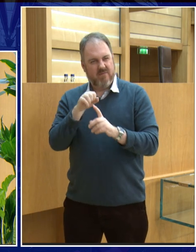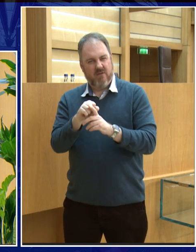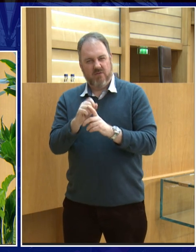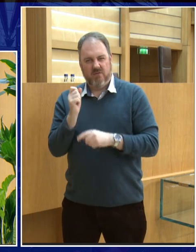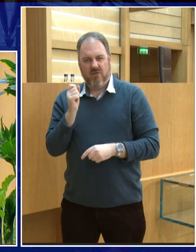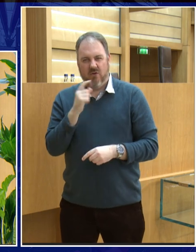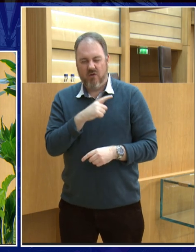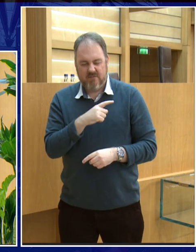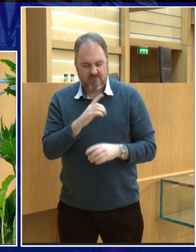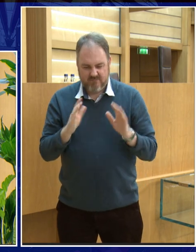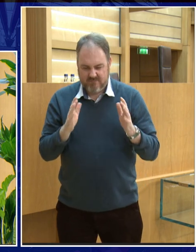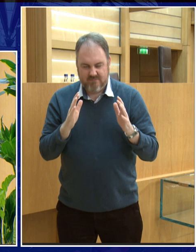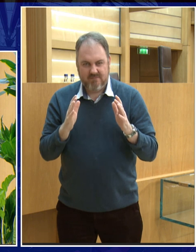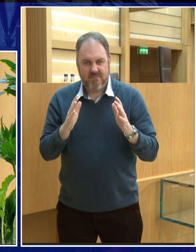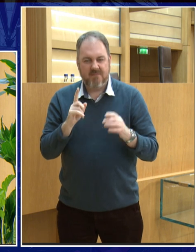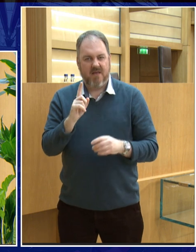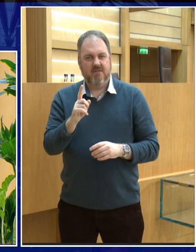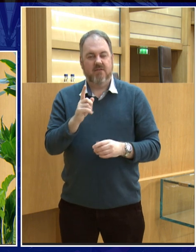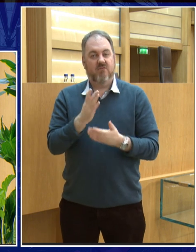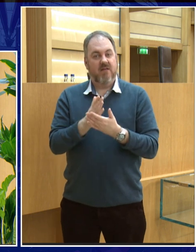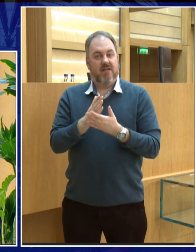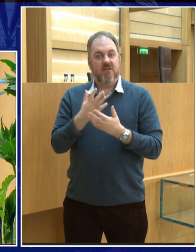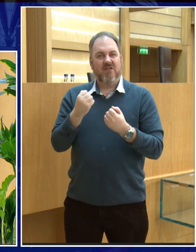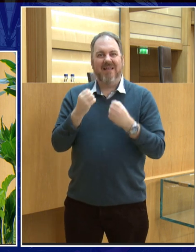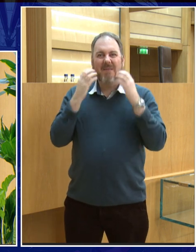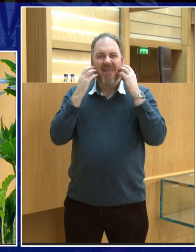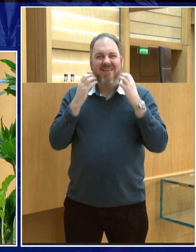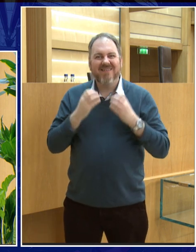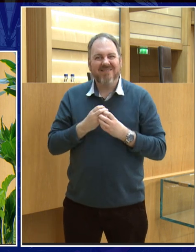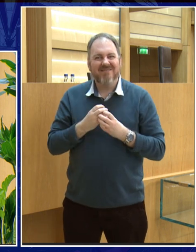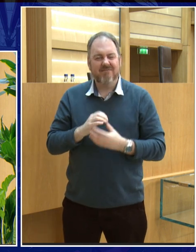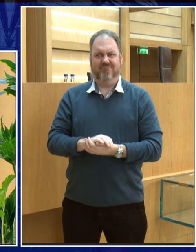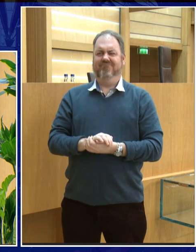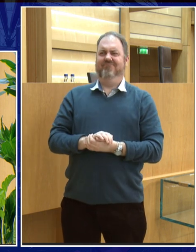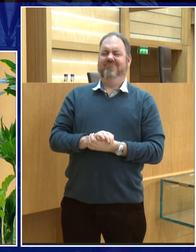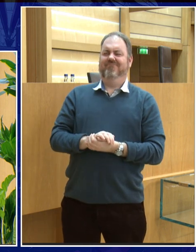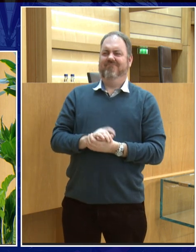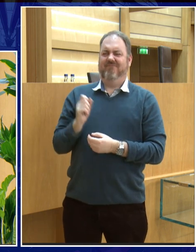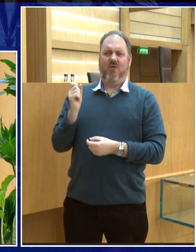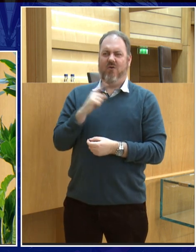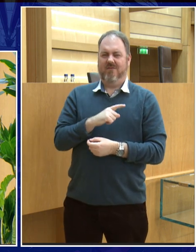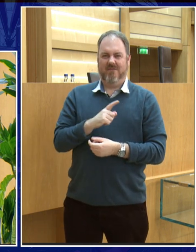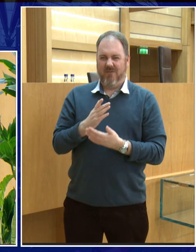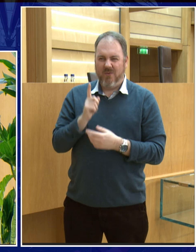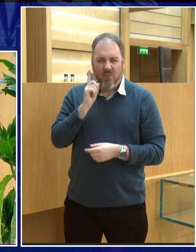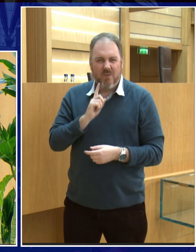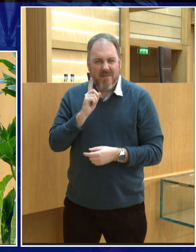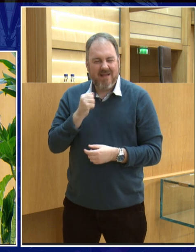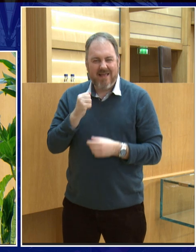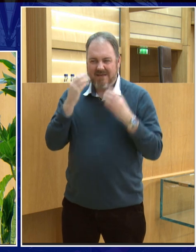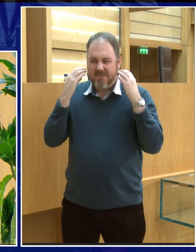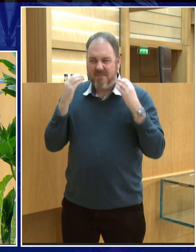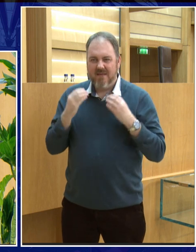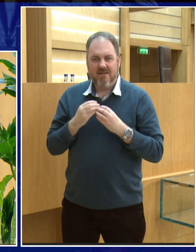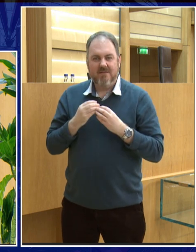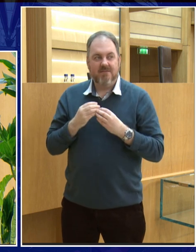pictures, and they had her name on it, but she had a beard, and we thought, hey, what's going on here? And it turned out that